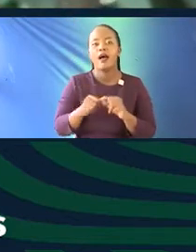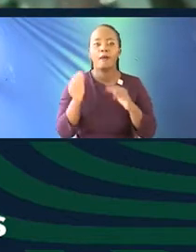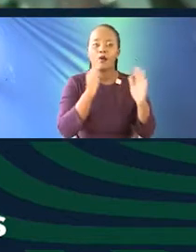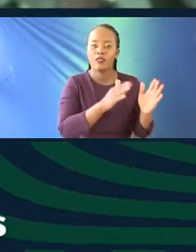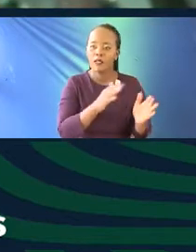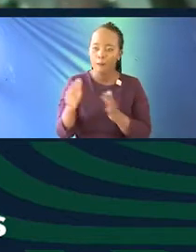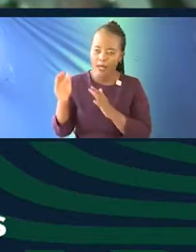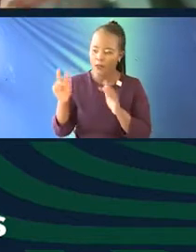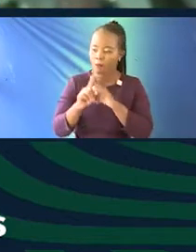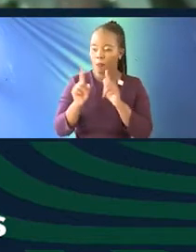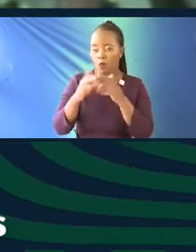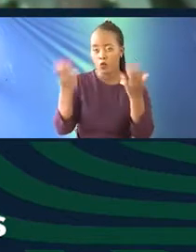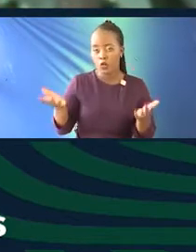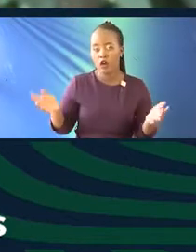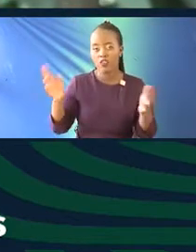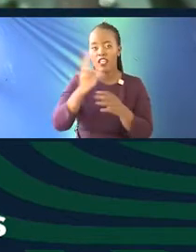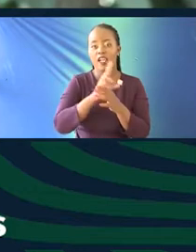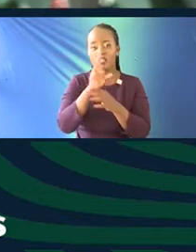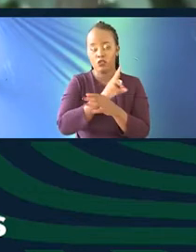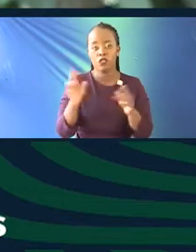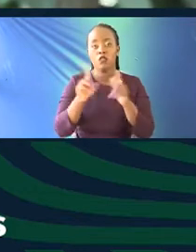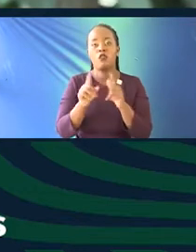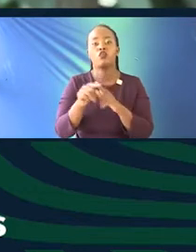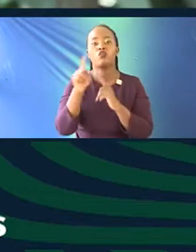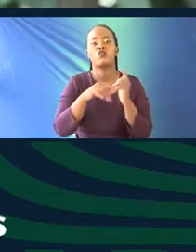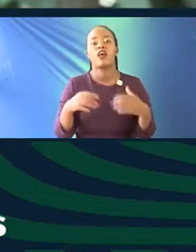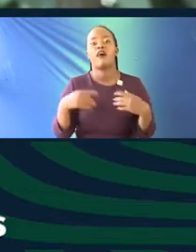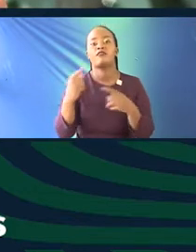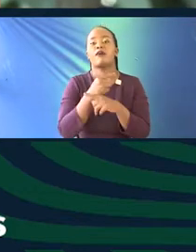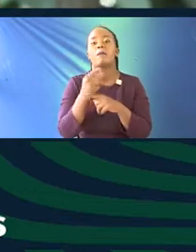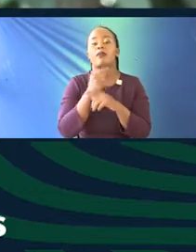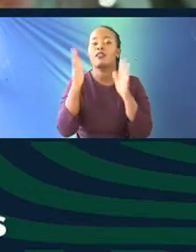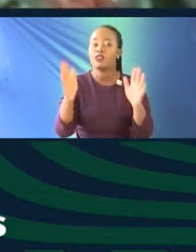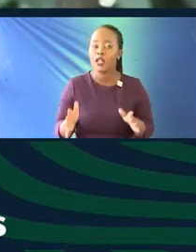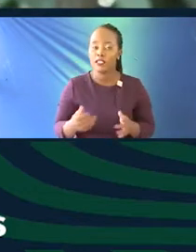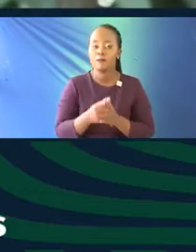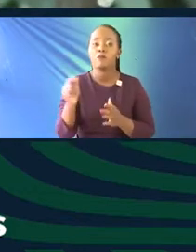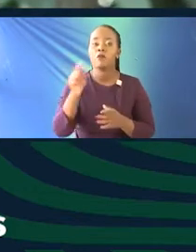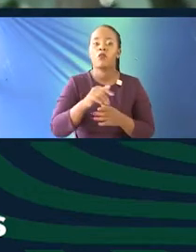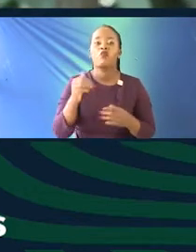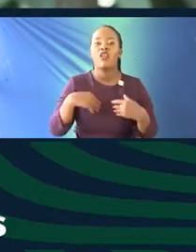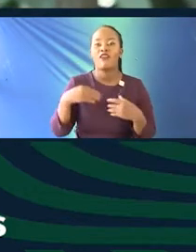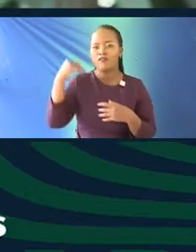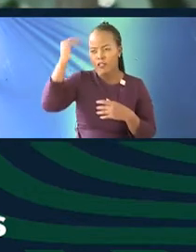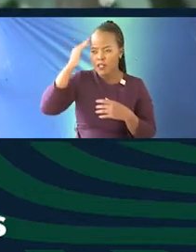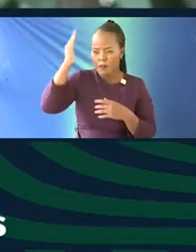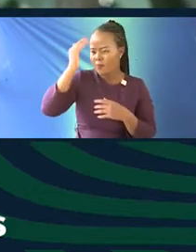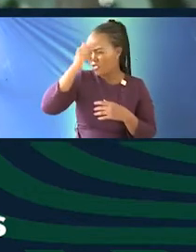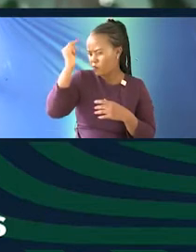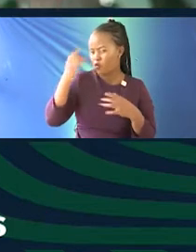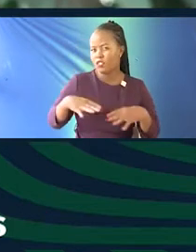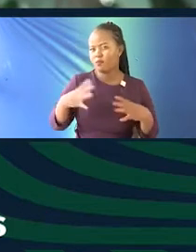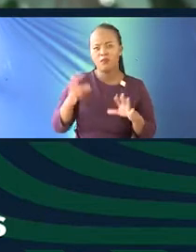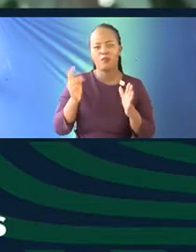and how they are used at a minimum level. And then there's the practitioners. So, we call that the ancestral memory because nobody's writing it